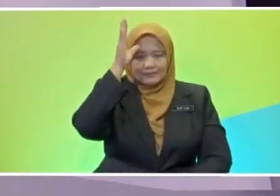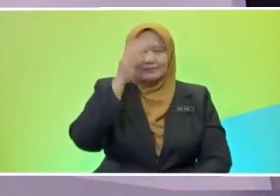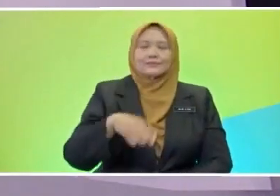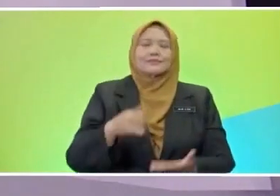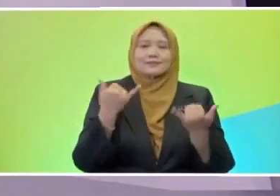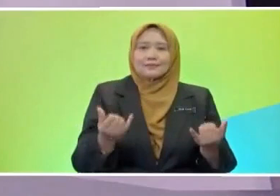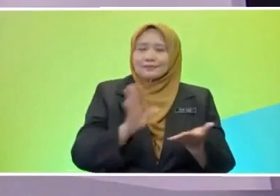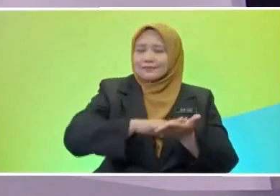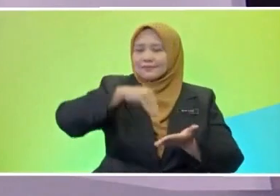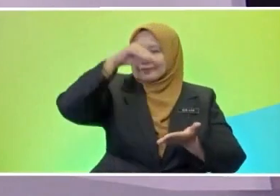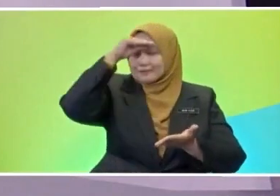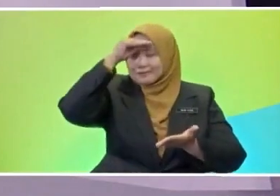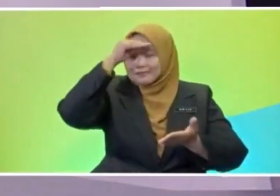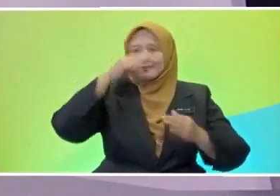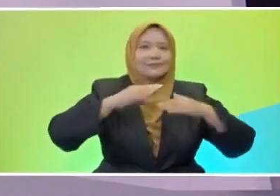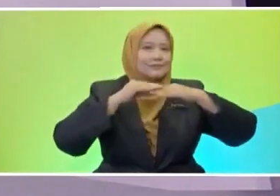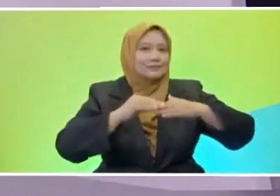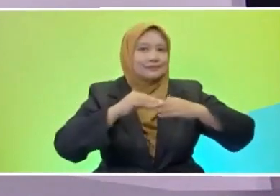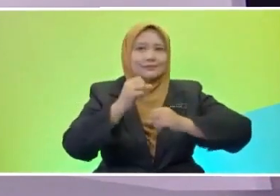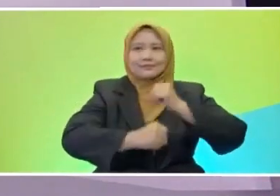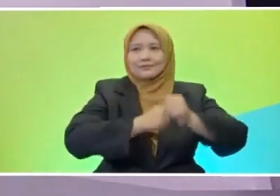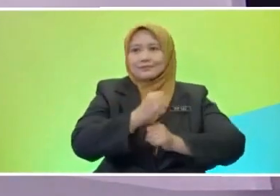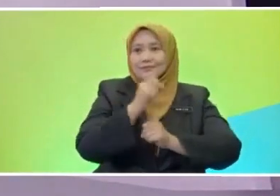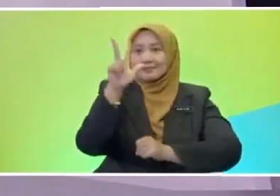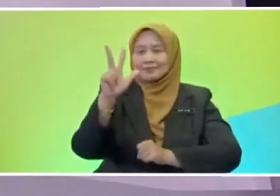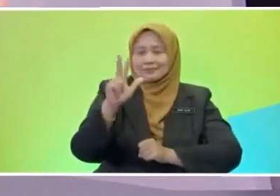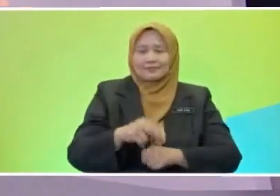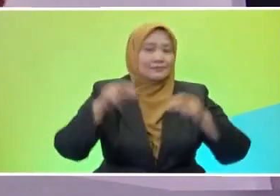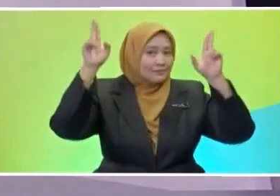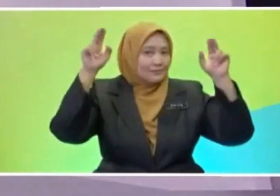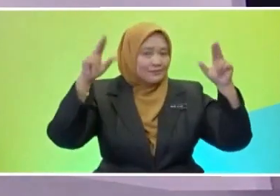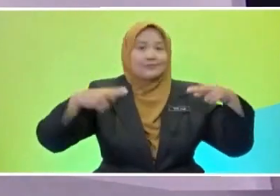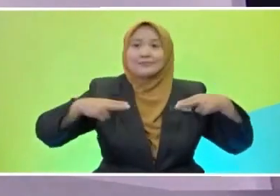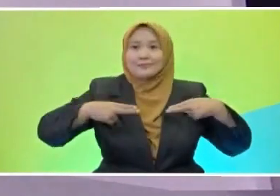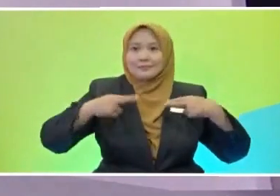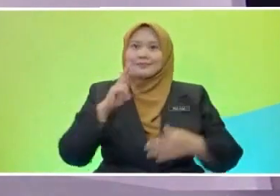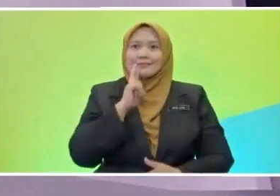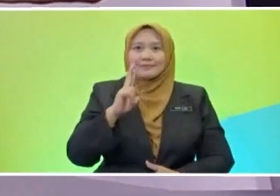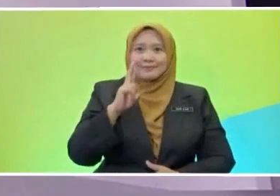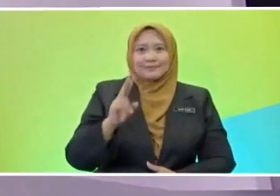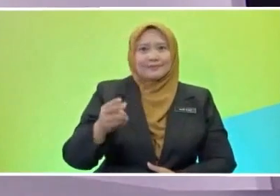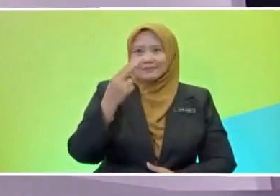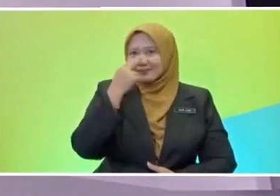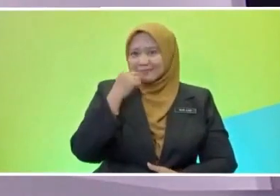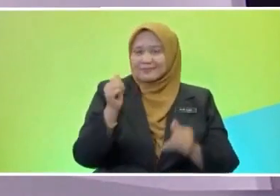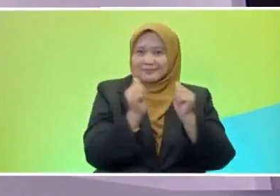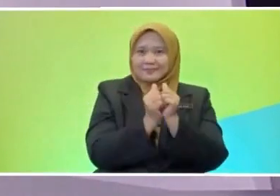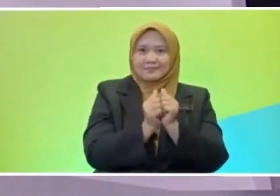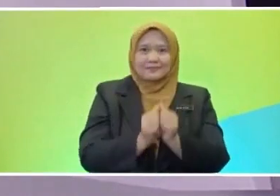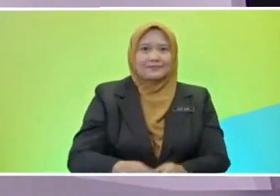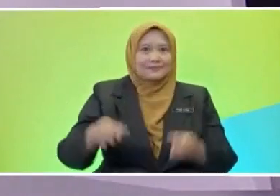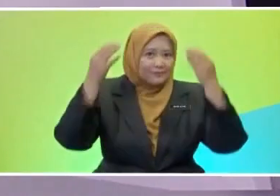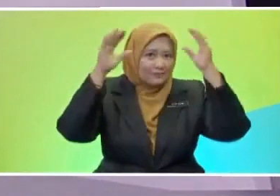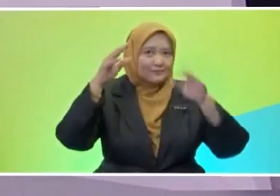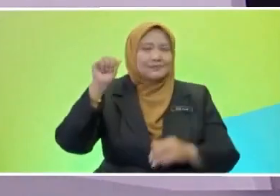Inggris Tahun 3 on the topic of holidays are fun together with Miss Anjana. Okay, and also